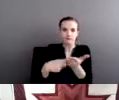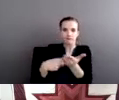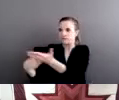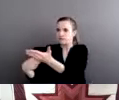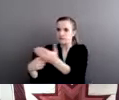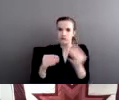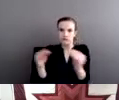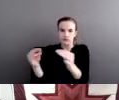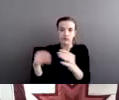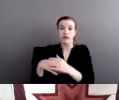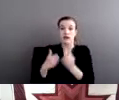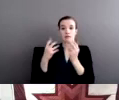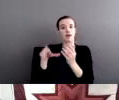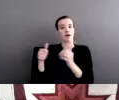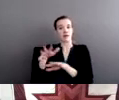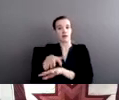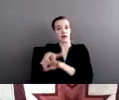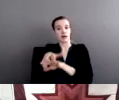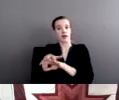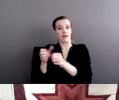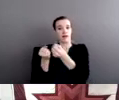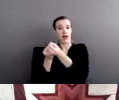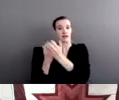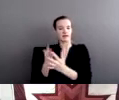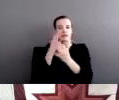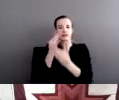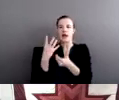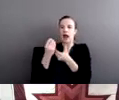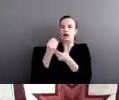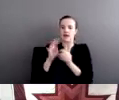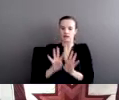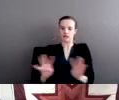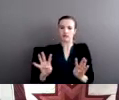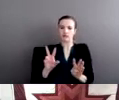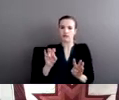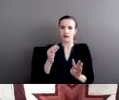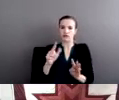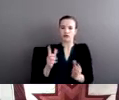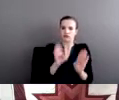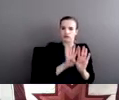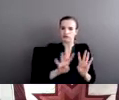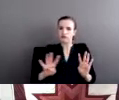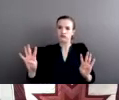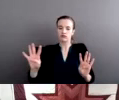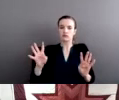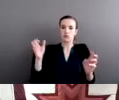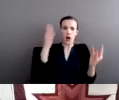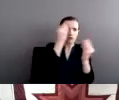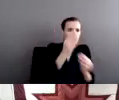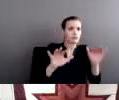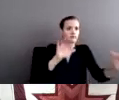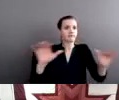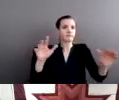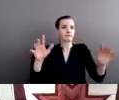activists that had a vigil outside the U.S. Supreme Court to raise awareness, to stake a